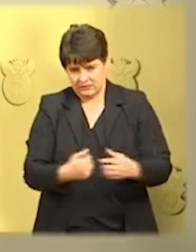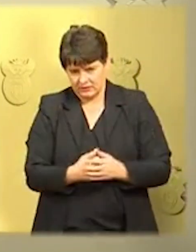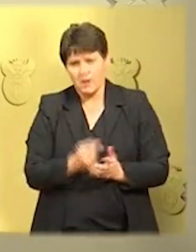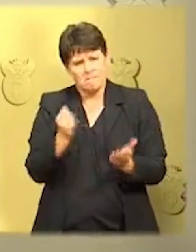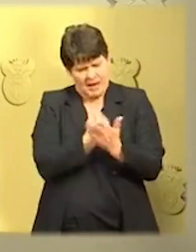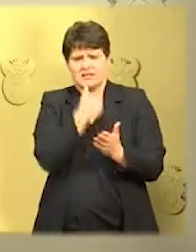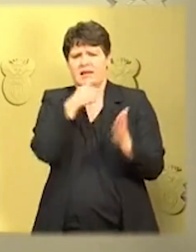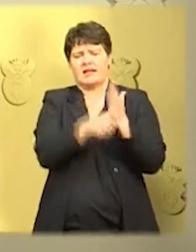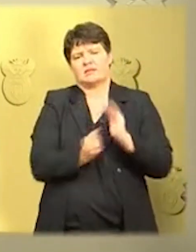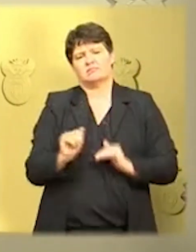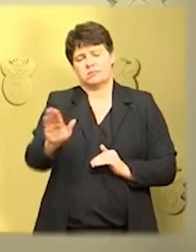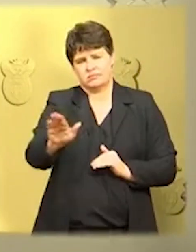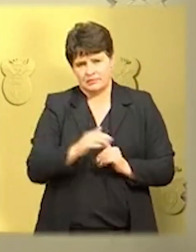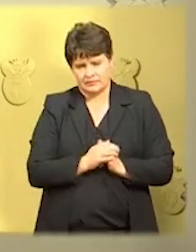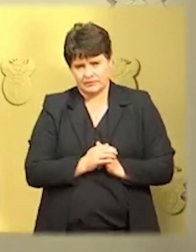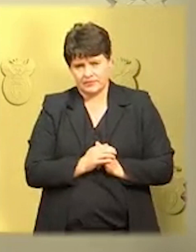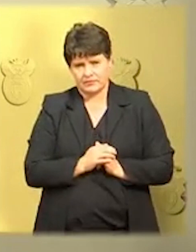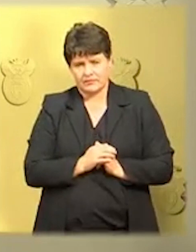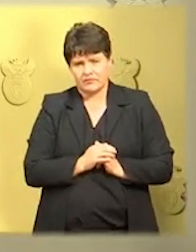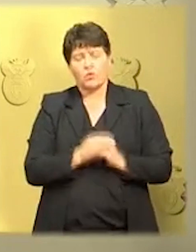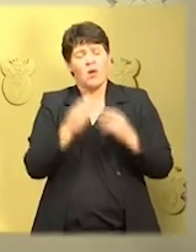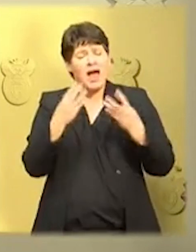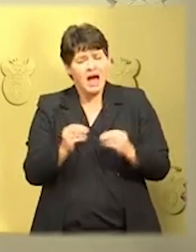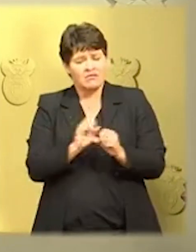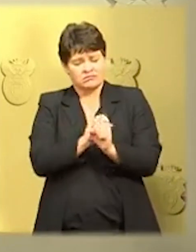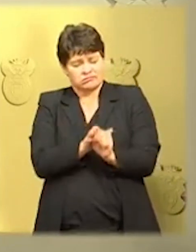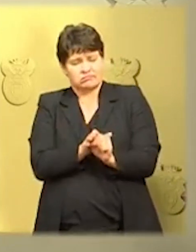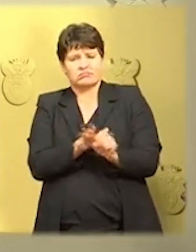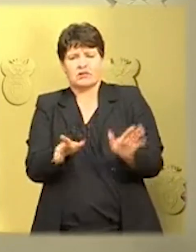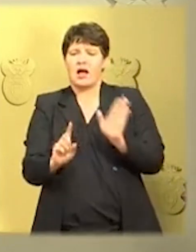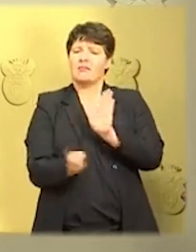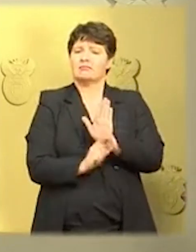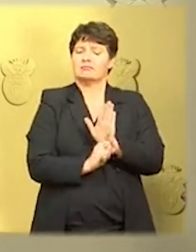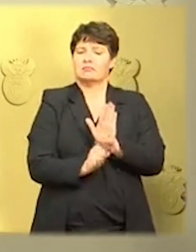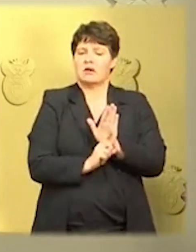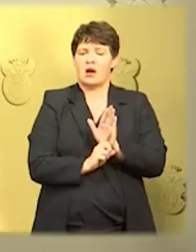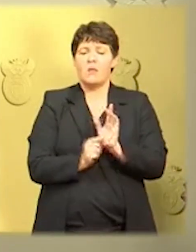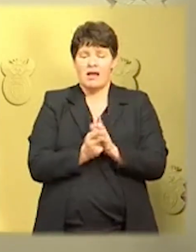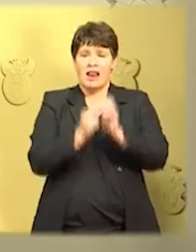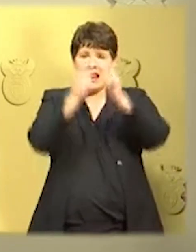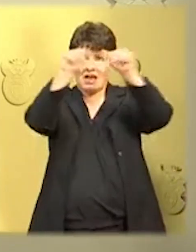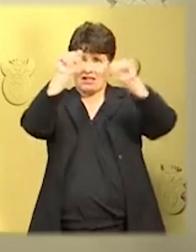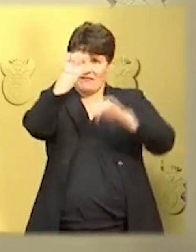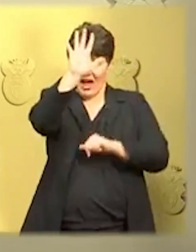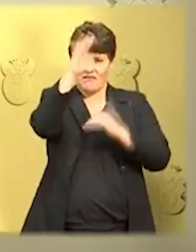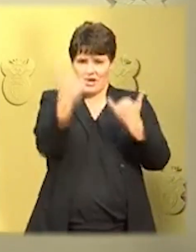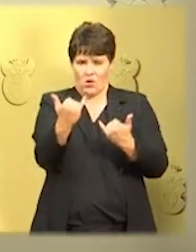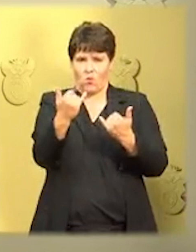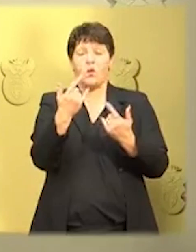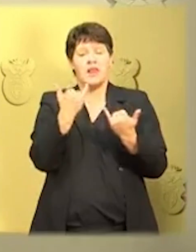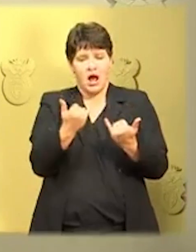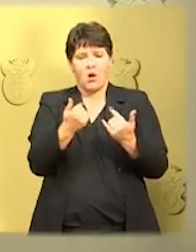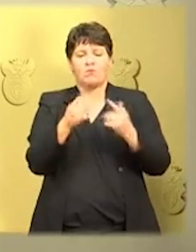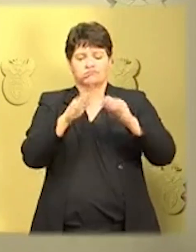Coronavirus Alert Level will be lowered from level 5 to level 4,